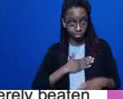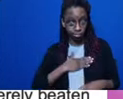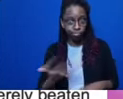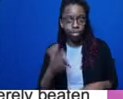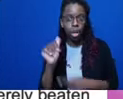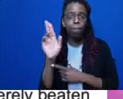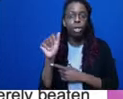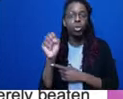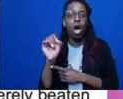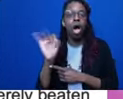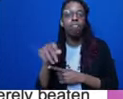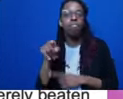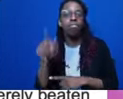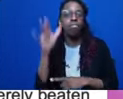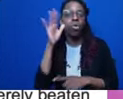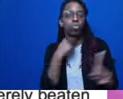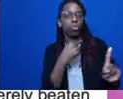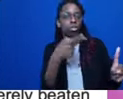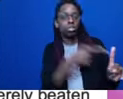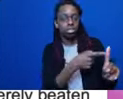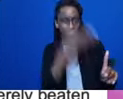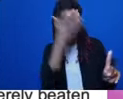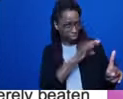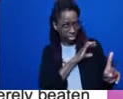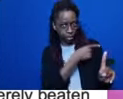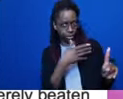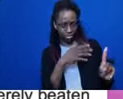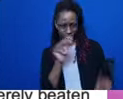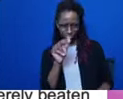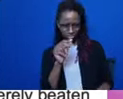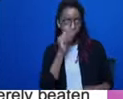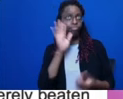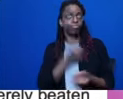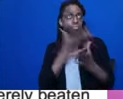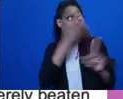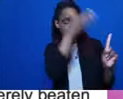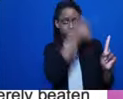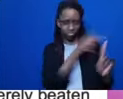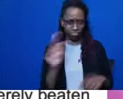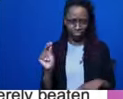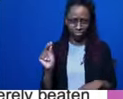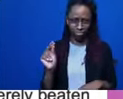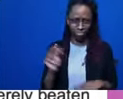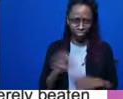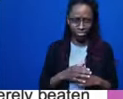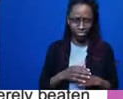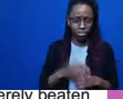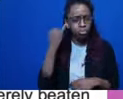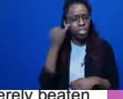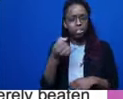I don't think so. Are you going to do that when you're 14? 13? 12? Right?